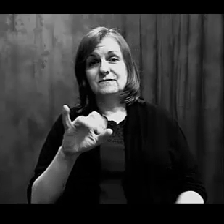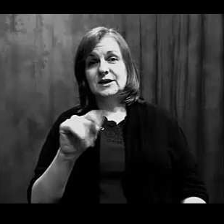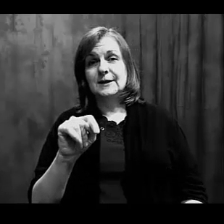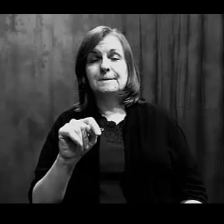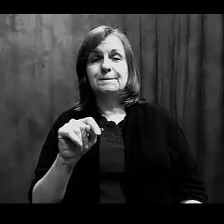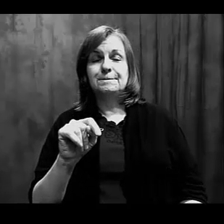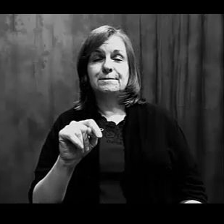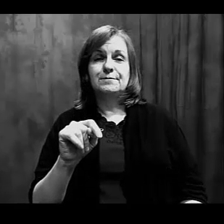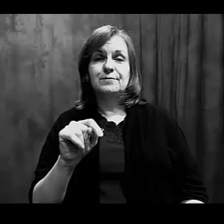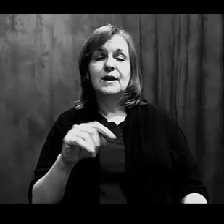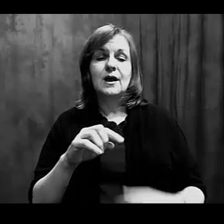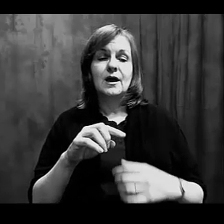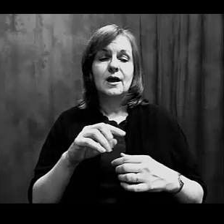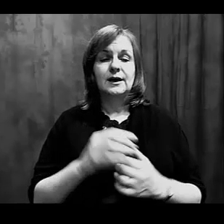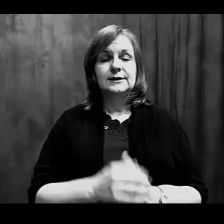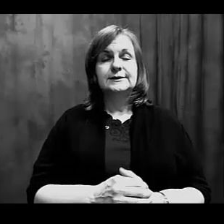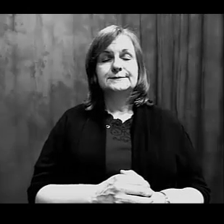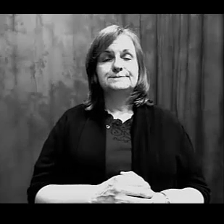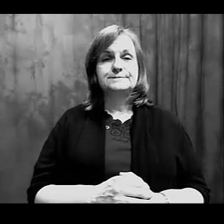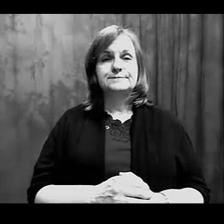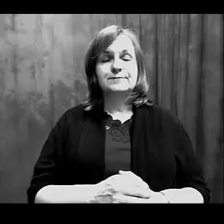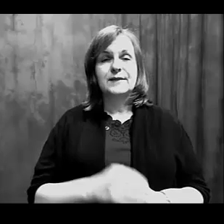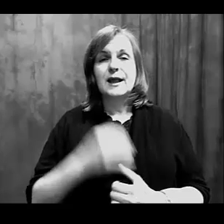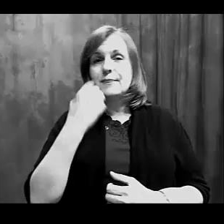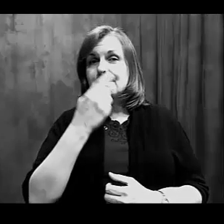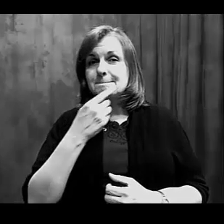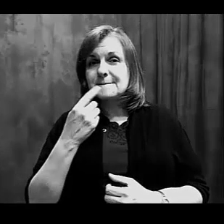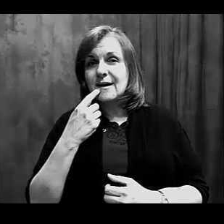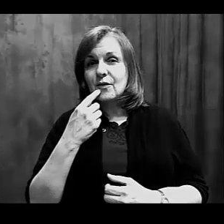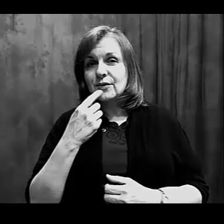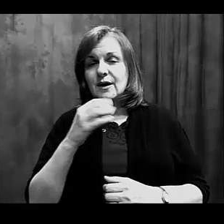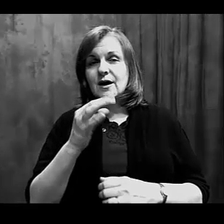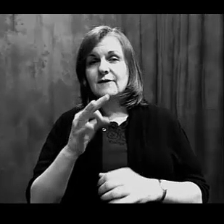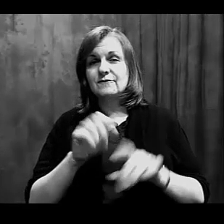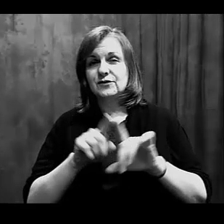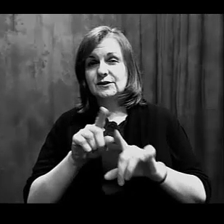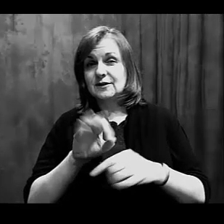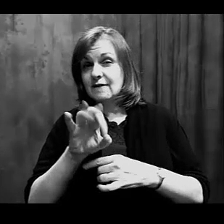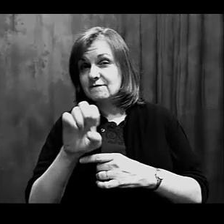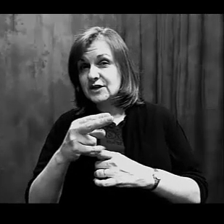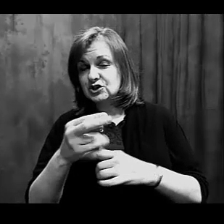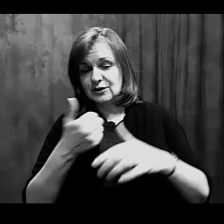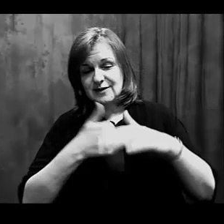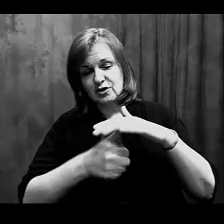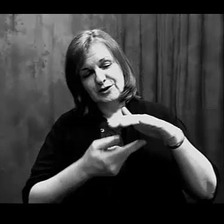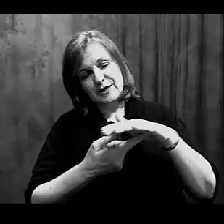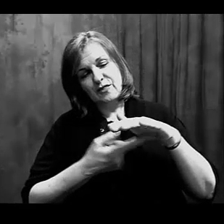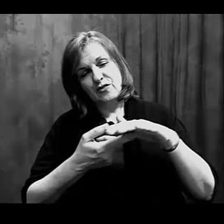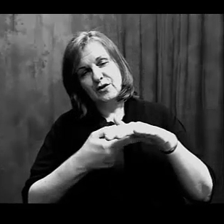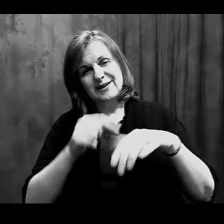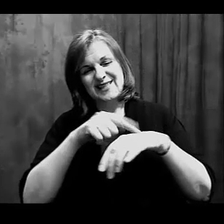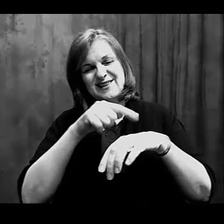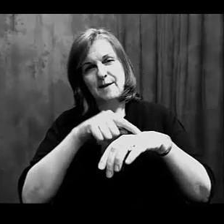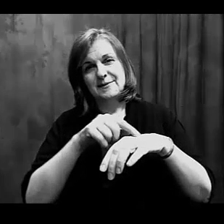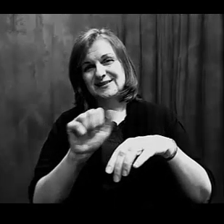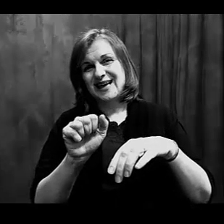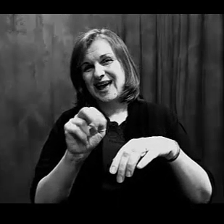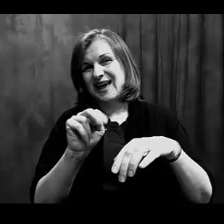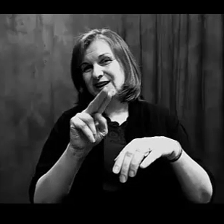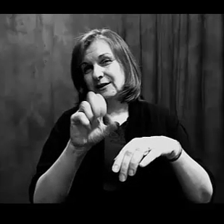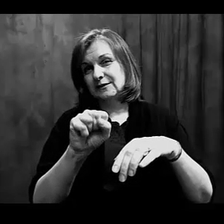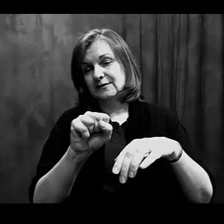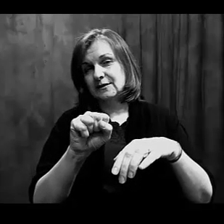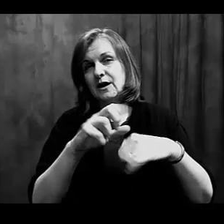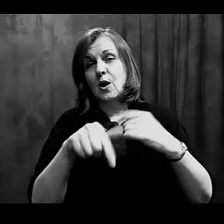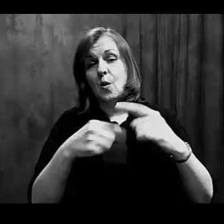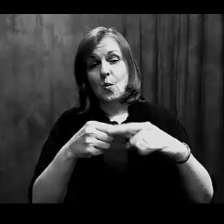feet is that in our starfish, the mouth is actually on the bottom. Their anus is on the top when you look at them.